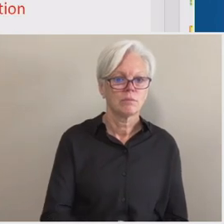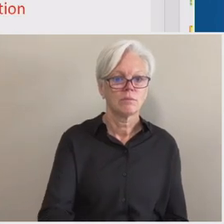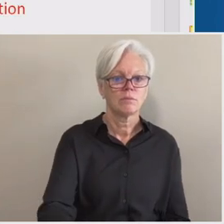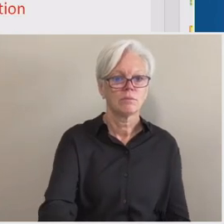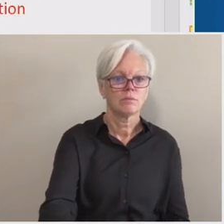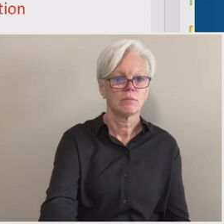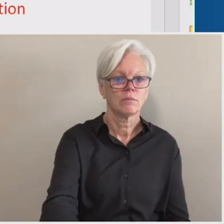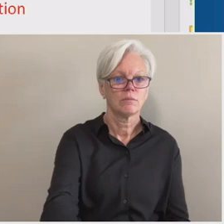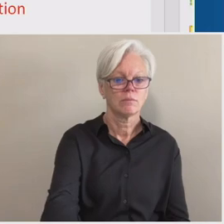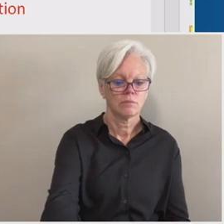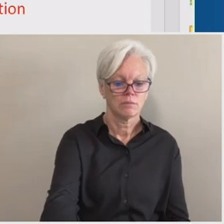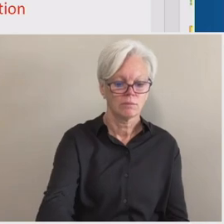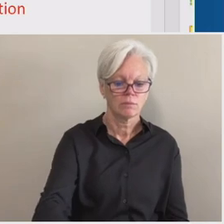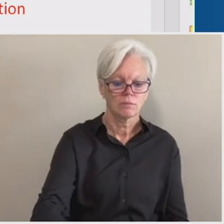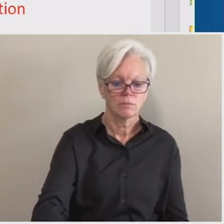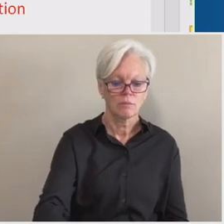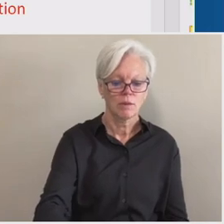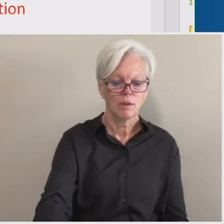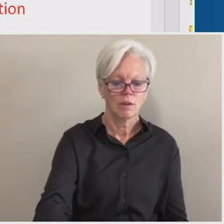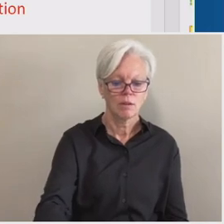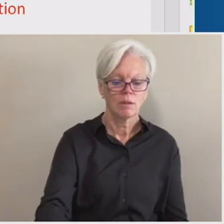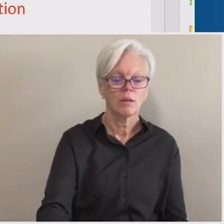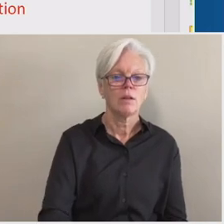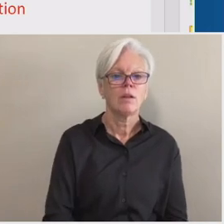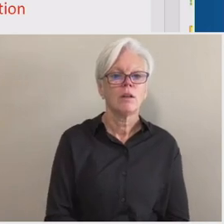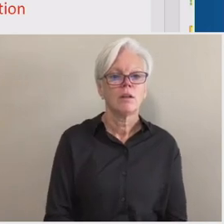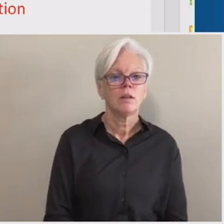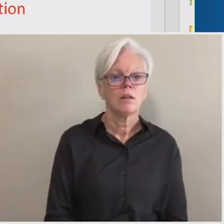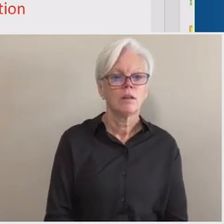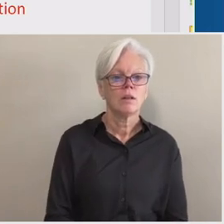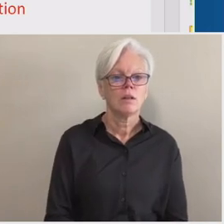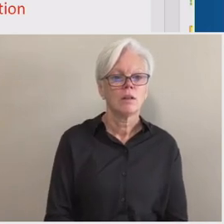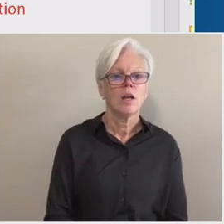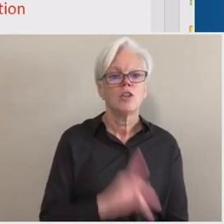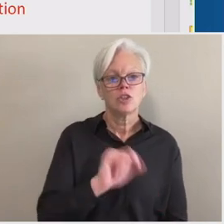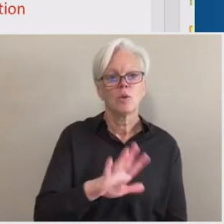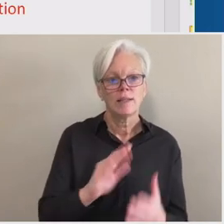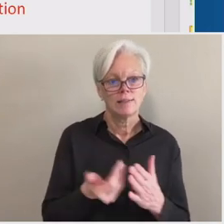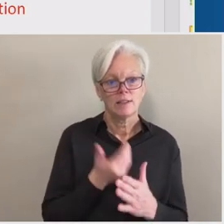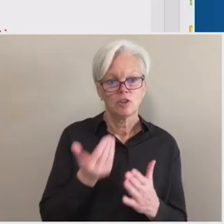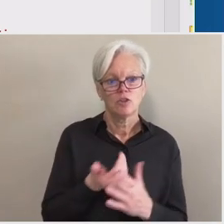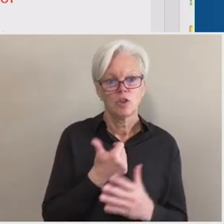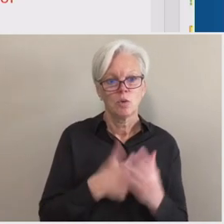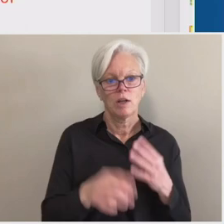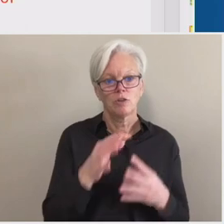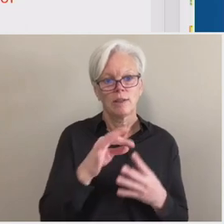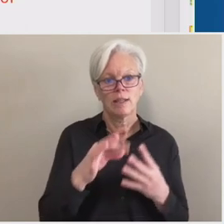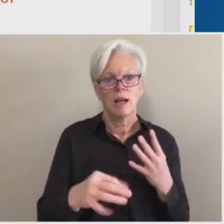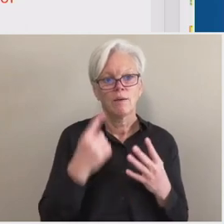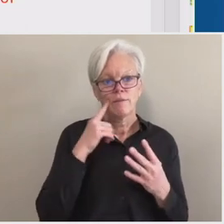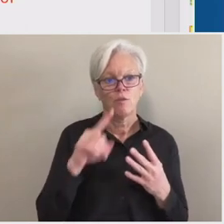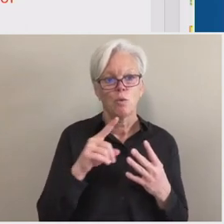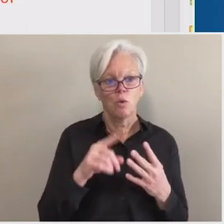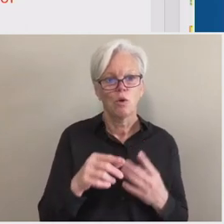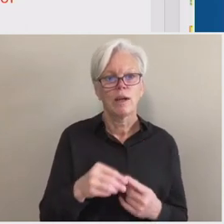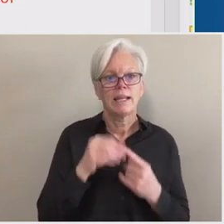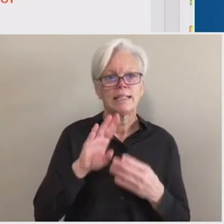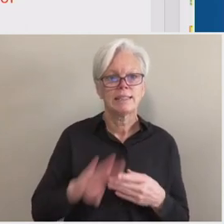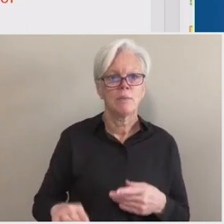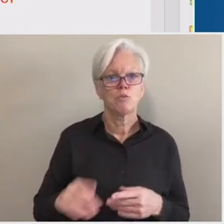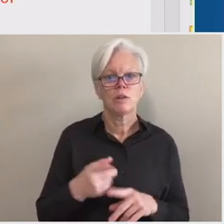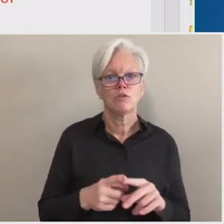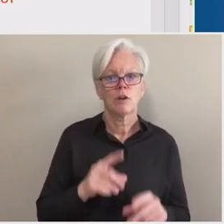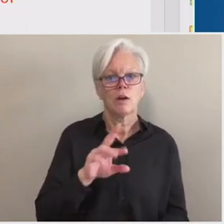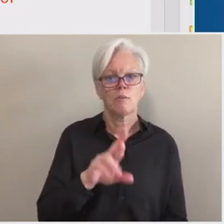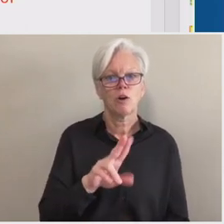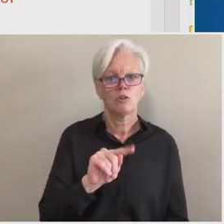So this is a new item under the options for exemptions from the return of Title